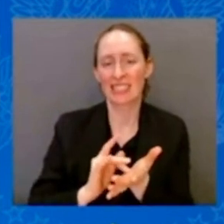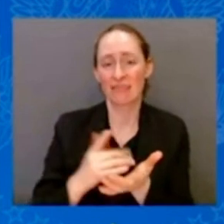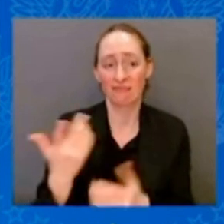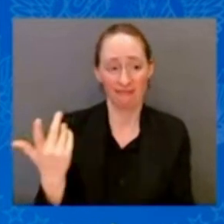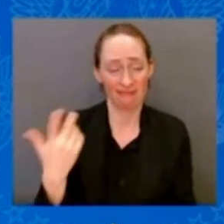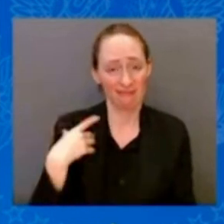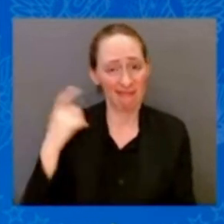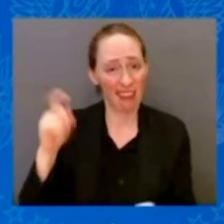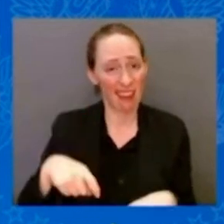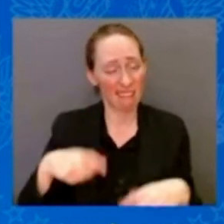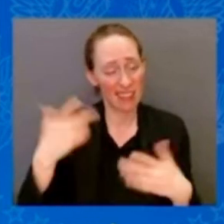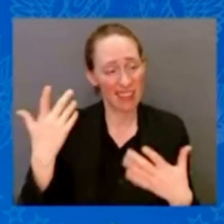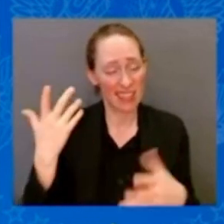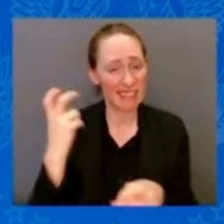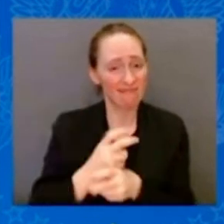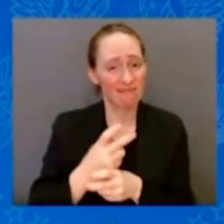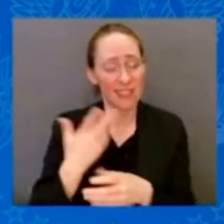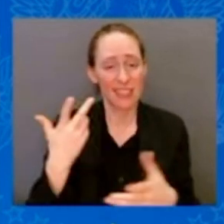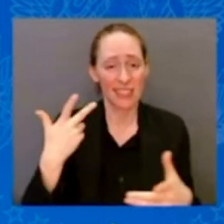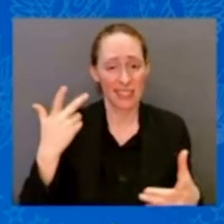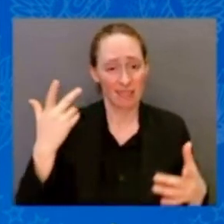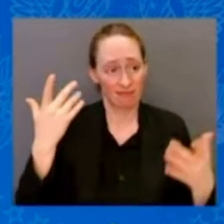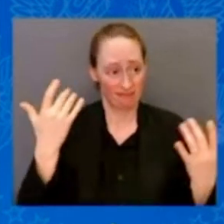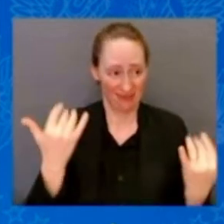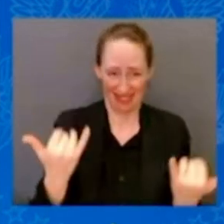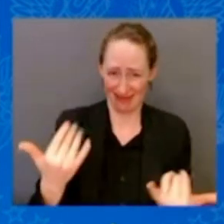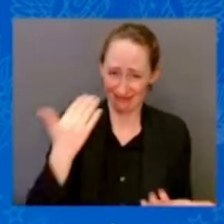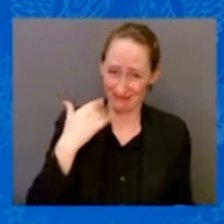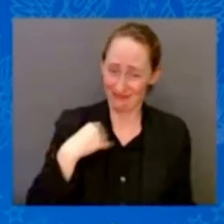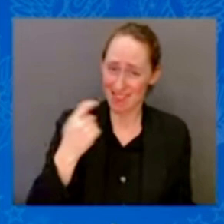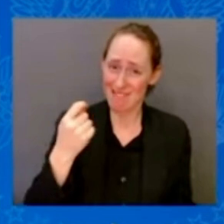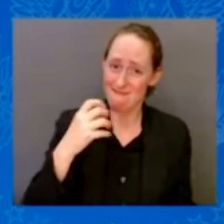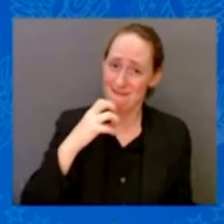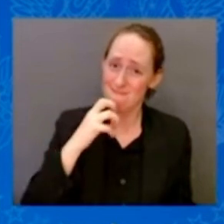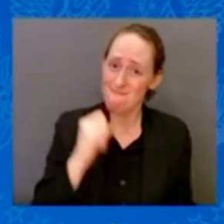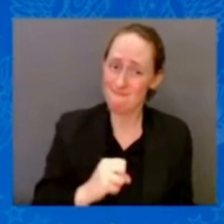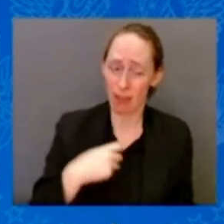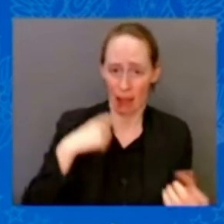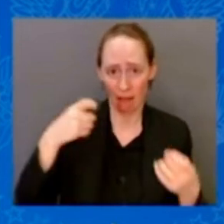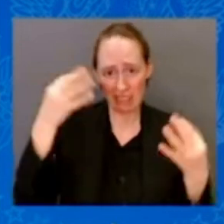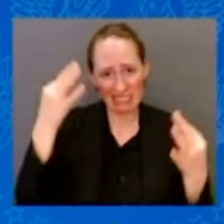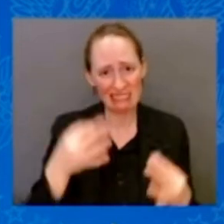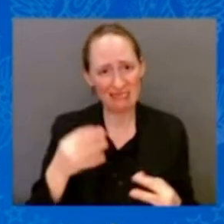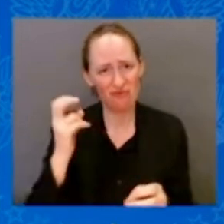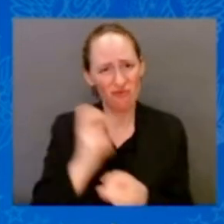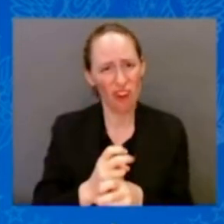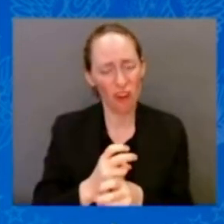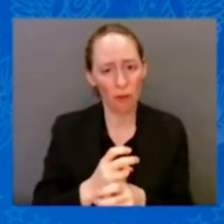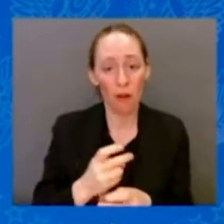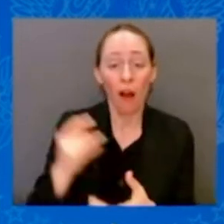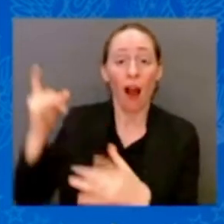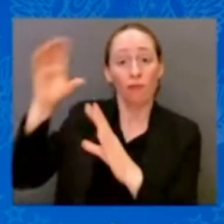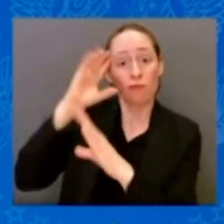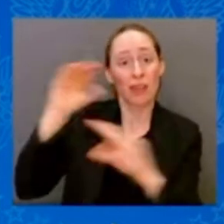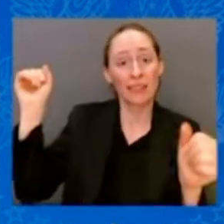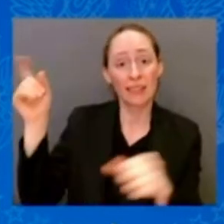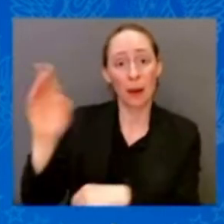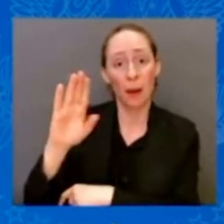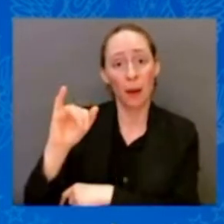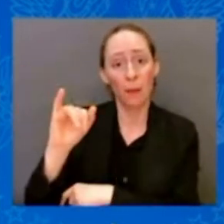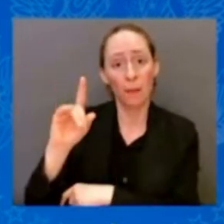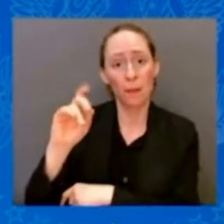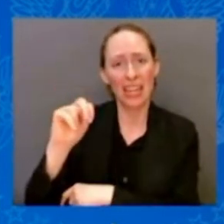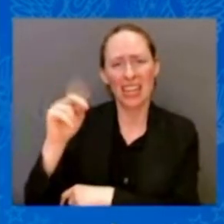our president, Biden, is committed to protecting Social Security and Medicare